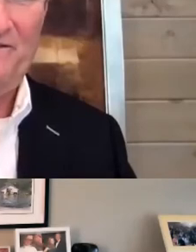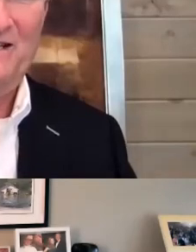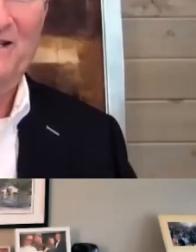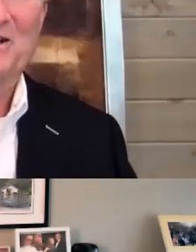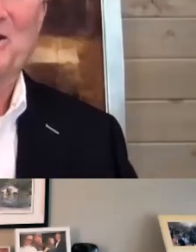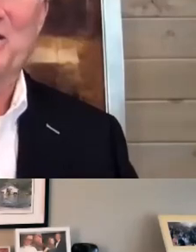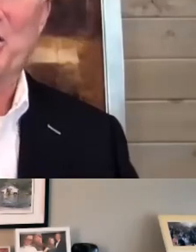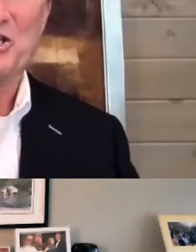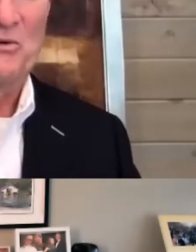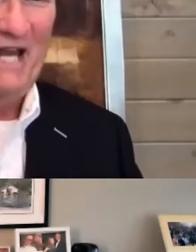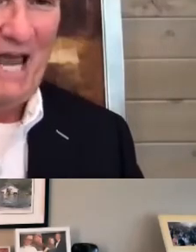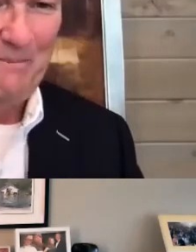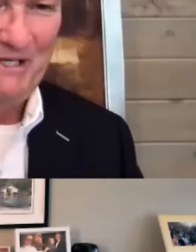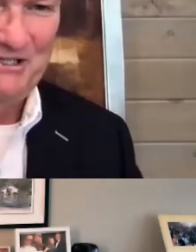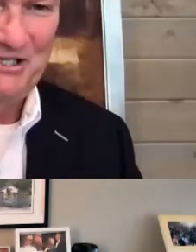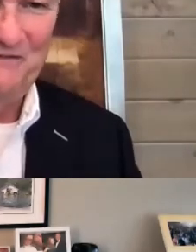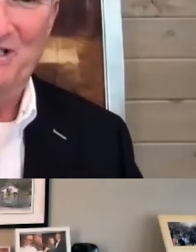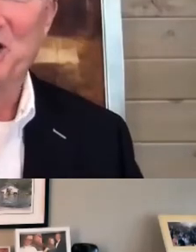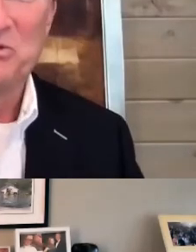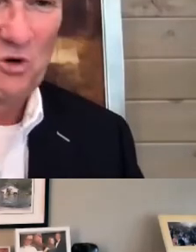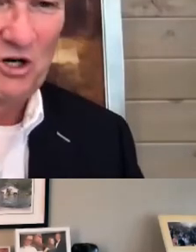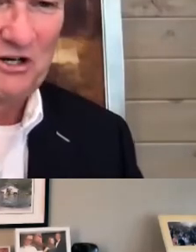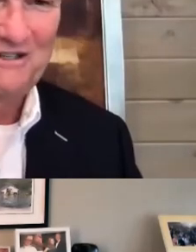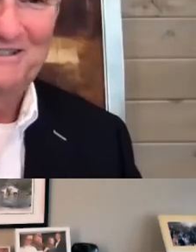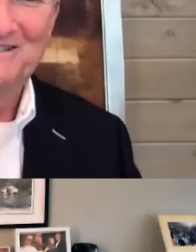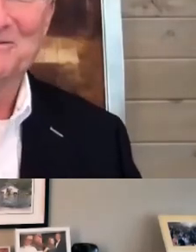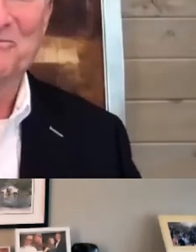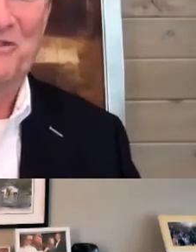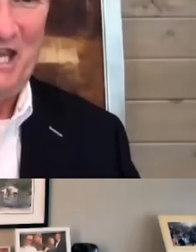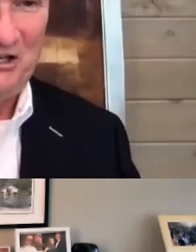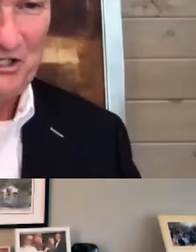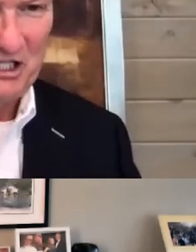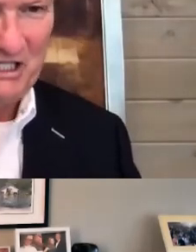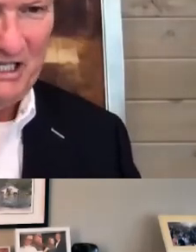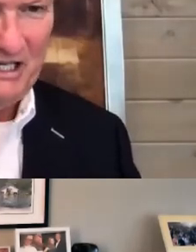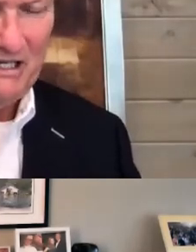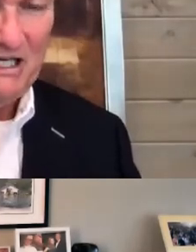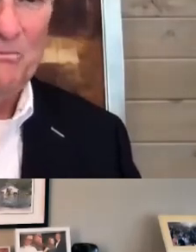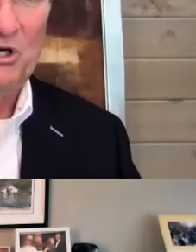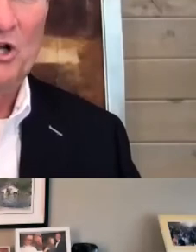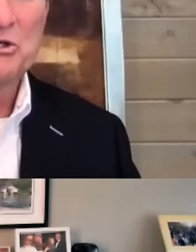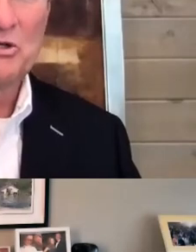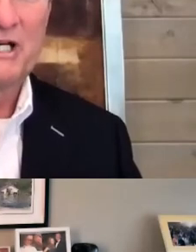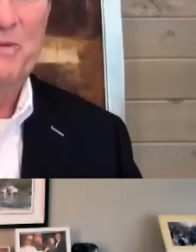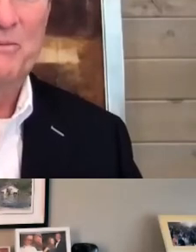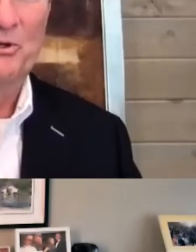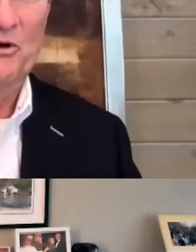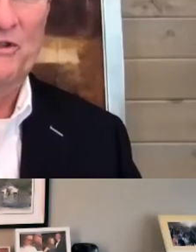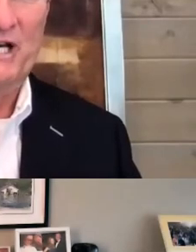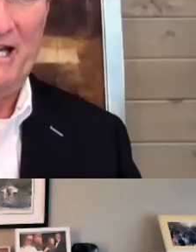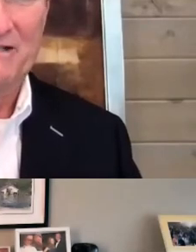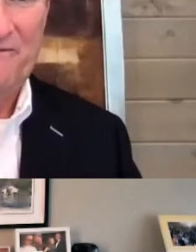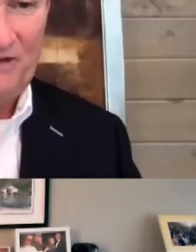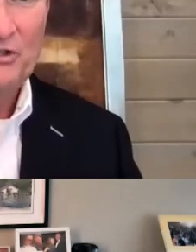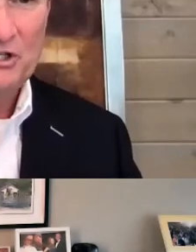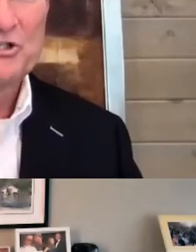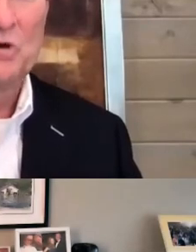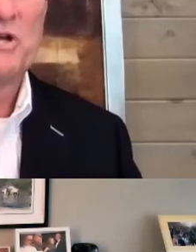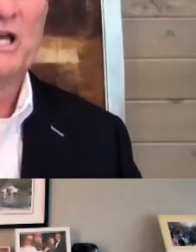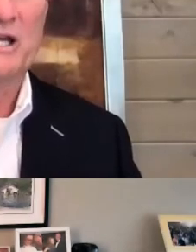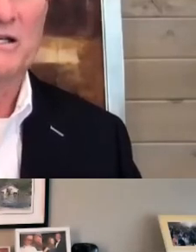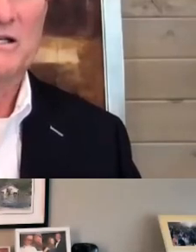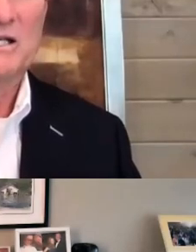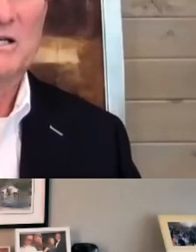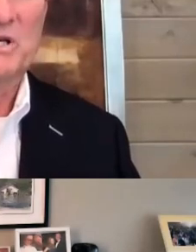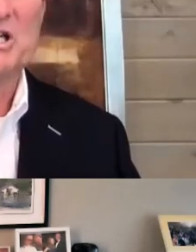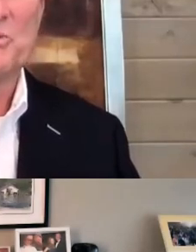live. They could see what happens. If it didn't work, thank goodness it did. But also letting people know that failure is